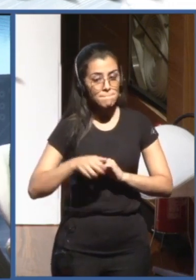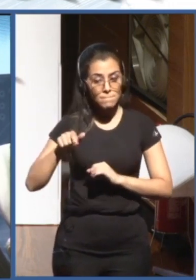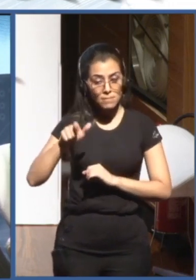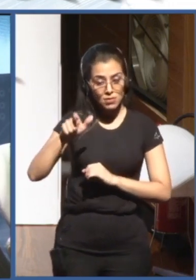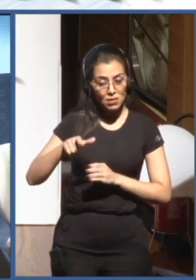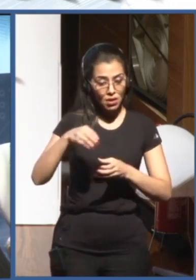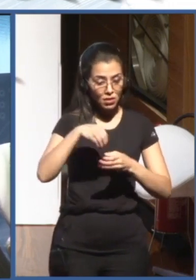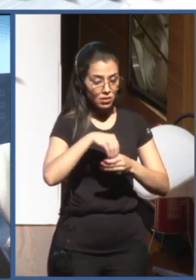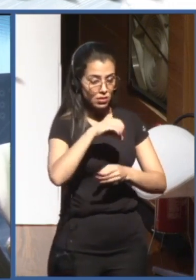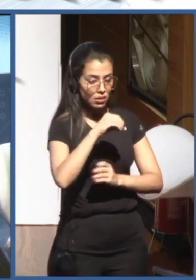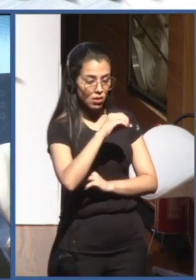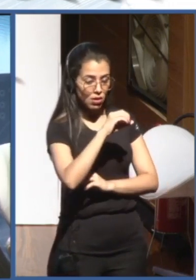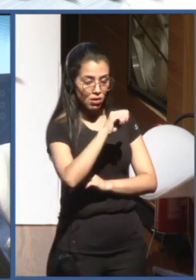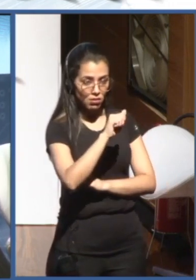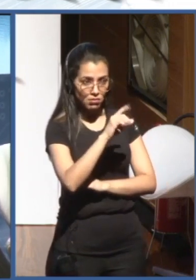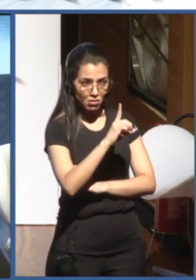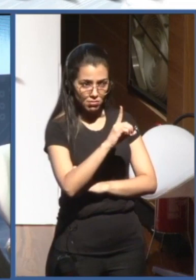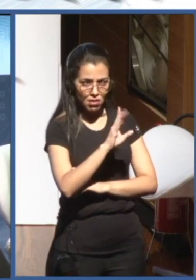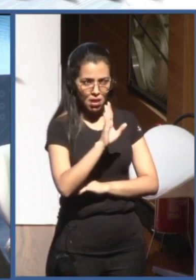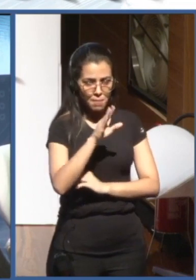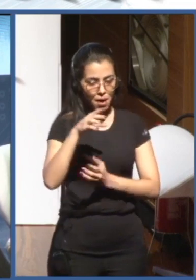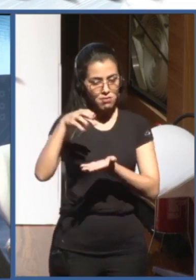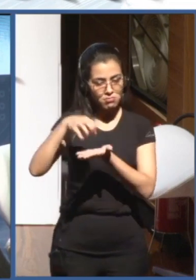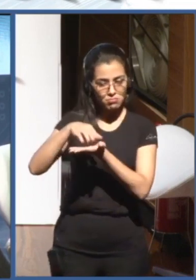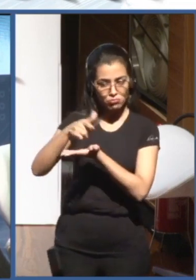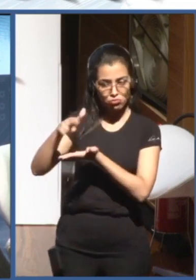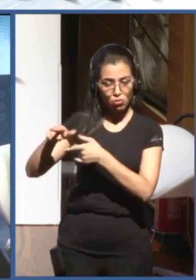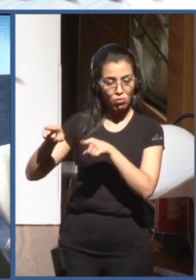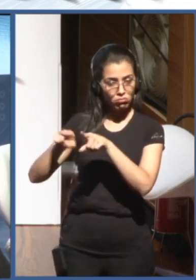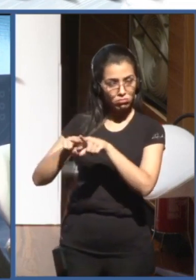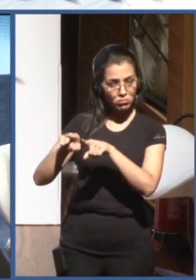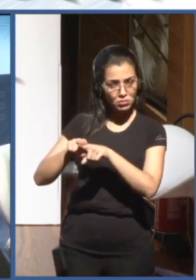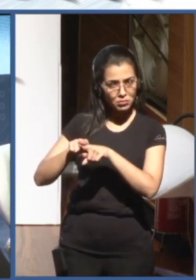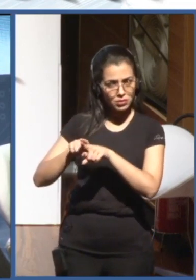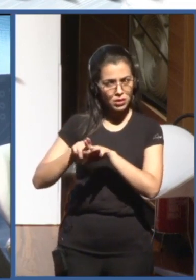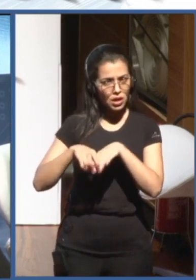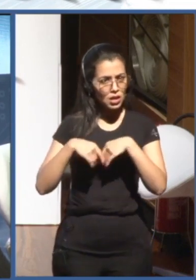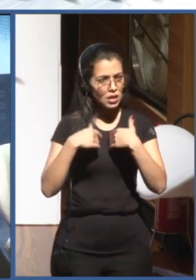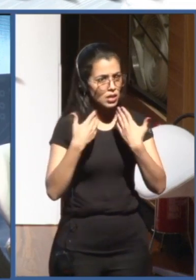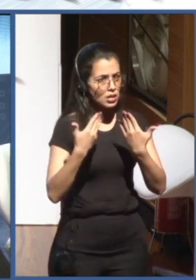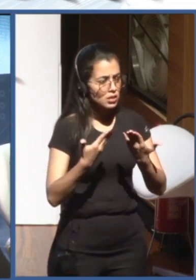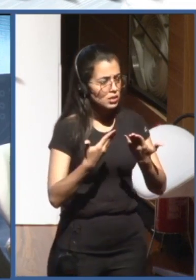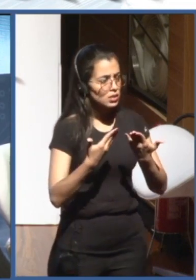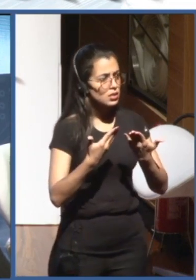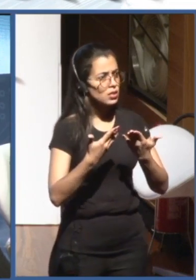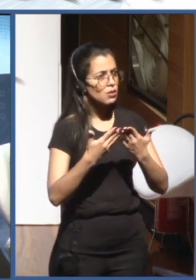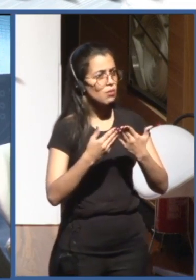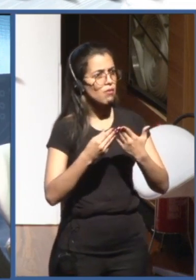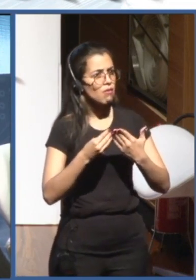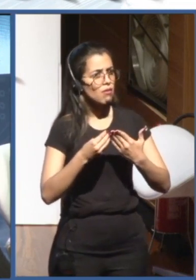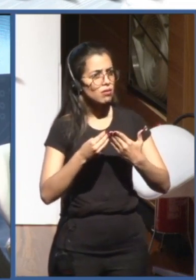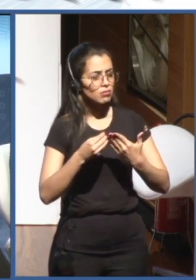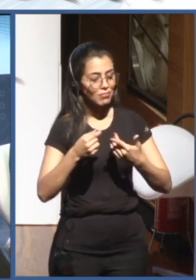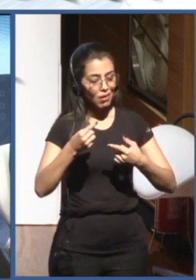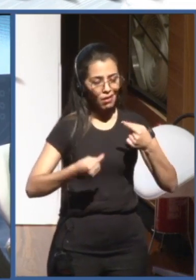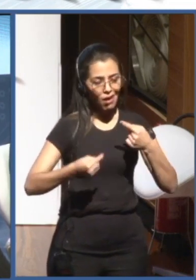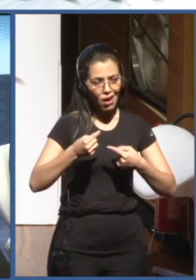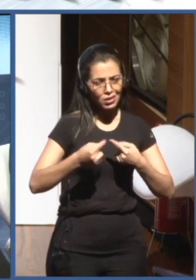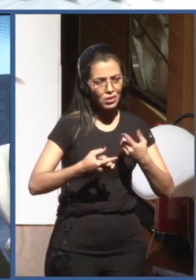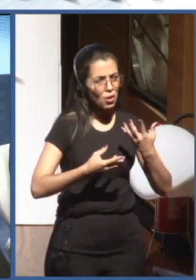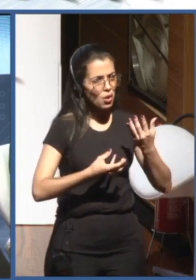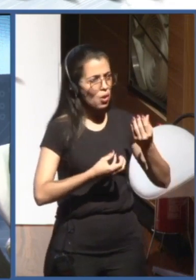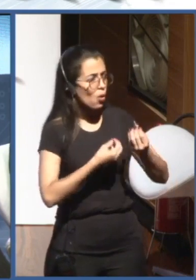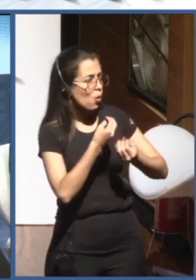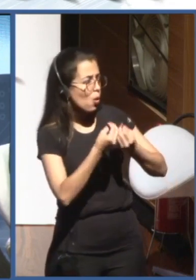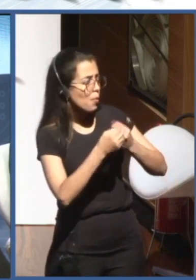there is some political landscape that is very important. How you could that Slovenia as a European country first can